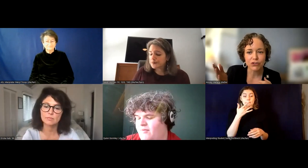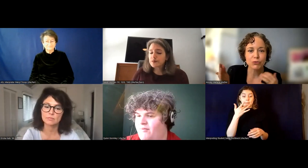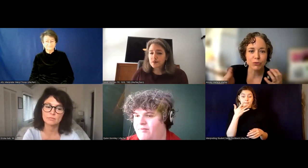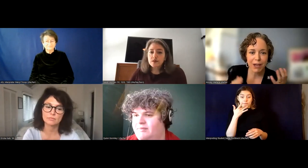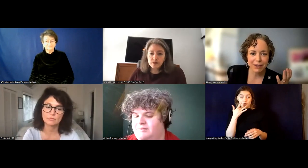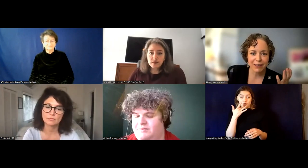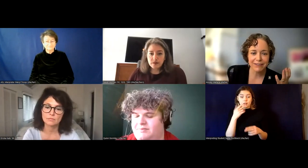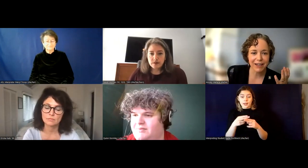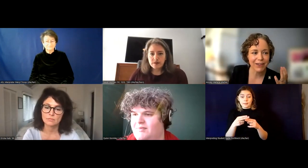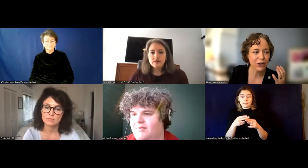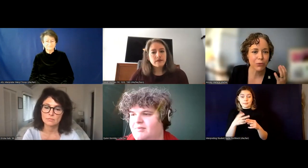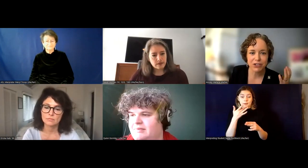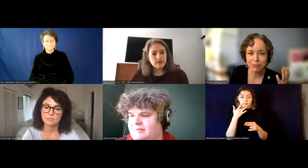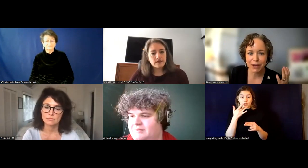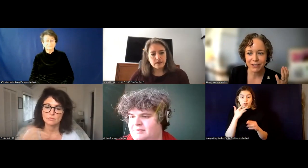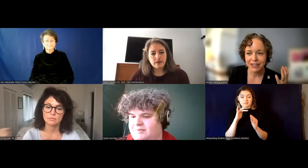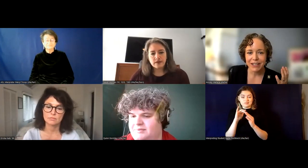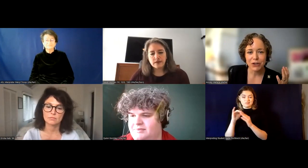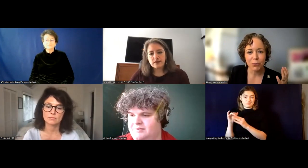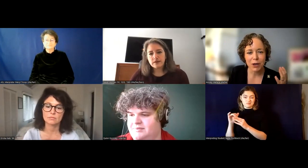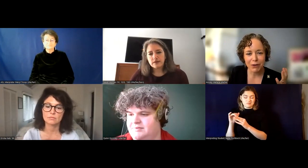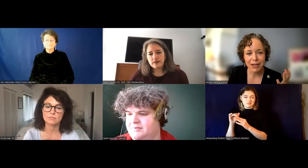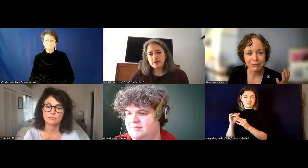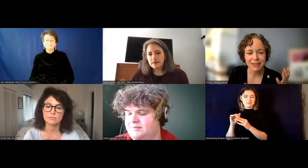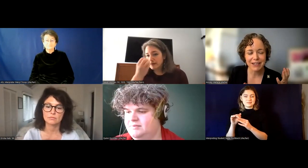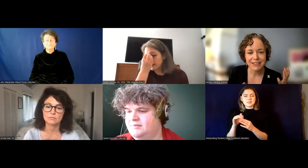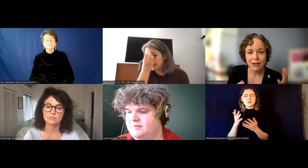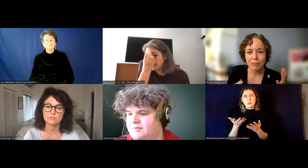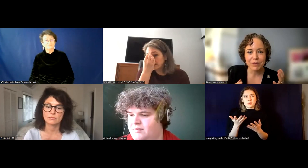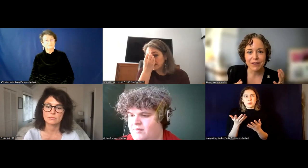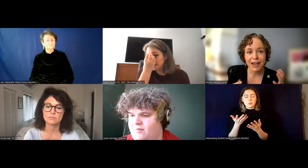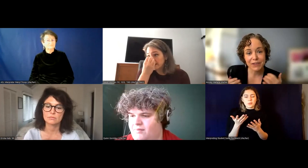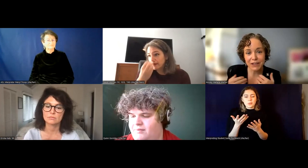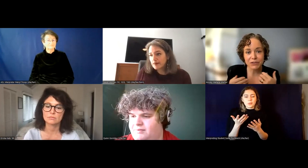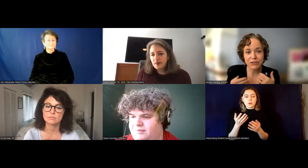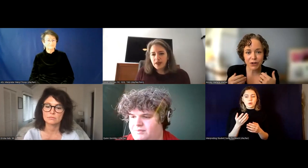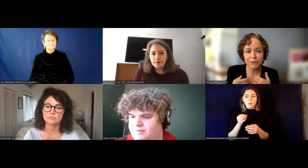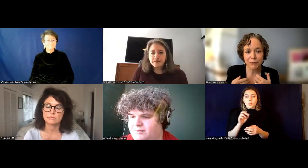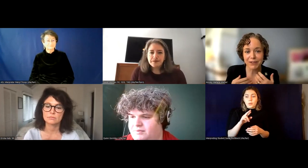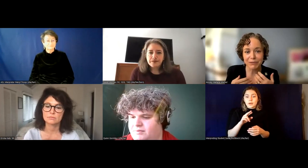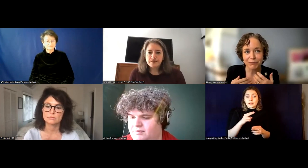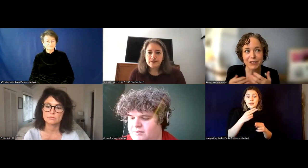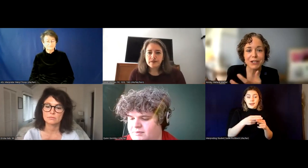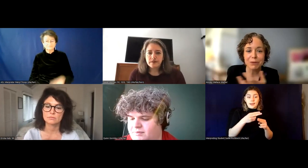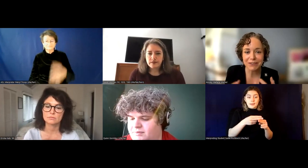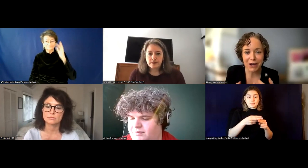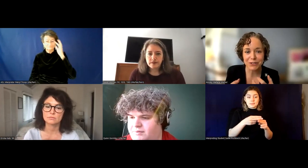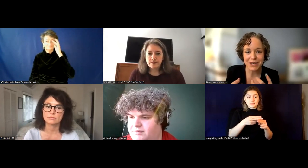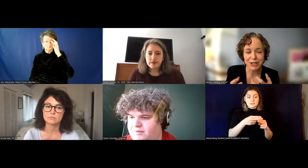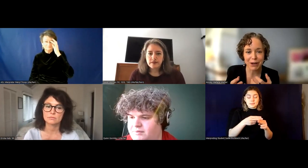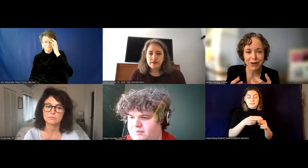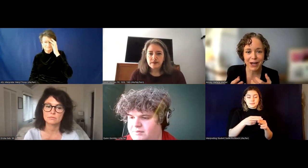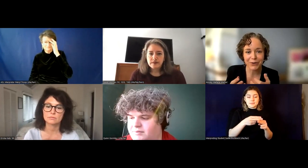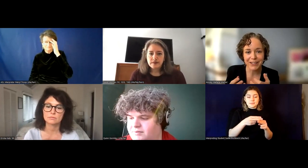what someone's true name is. And then a question about, you know, what about names that I think starting from continuing this